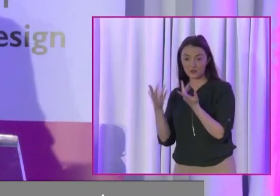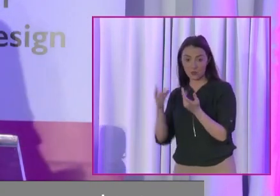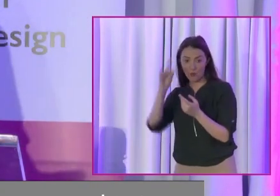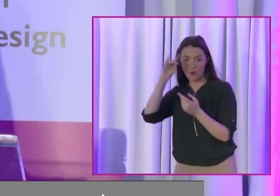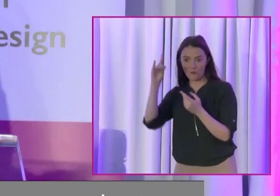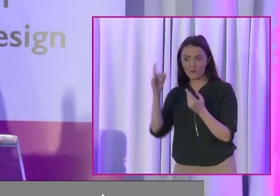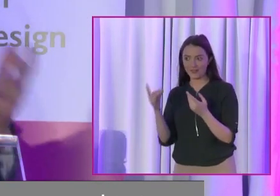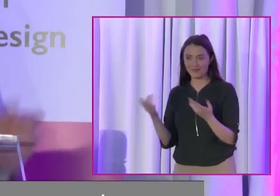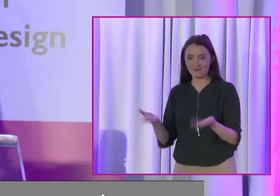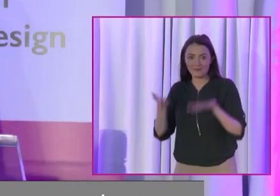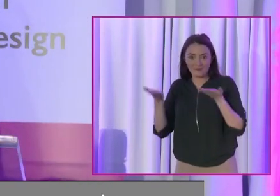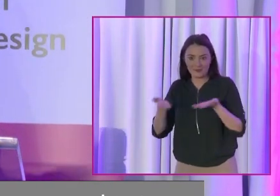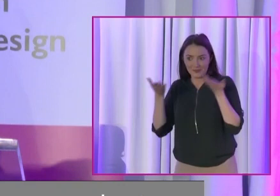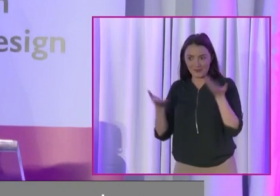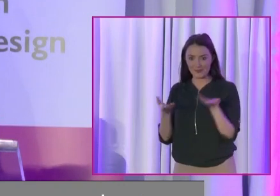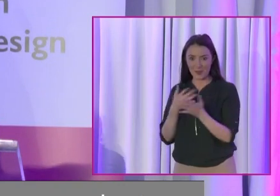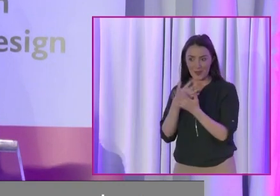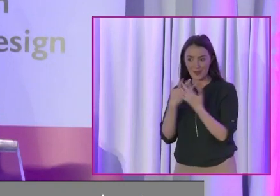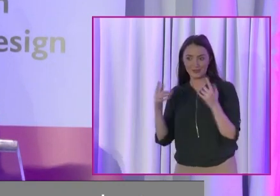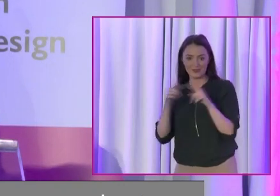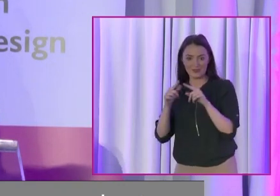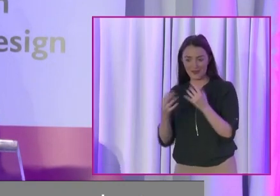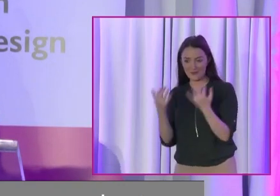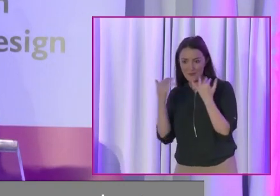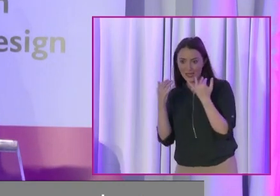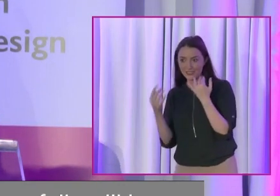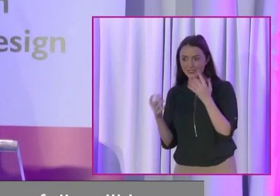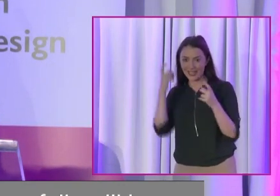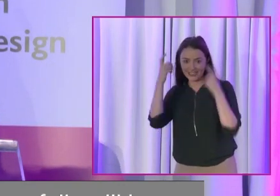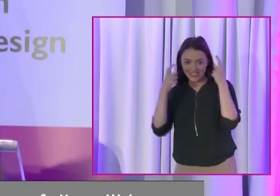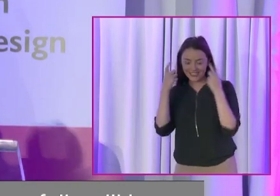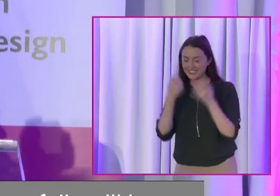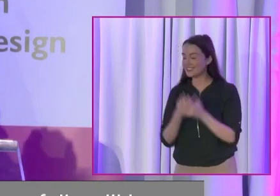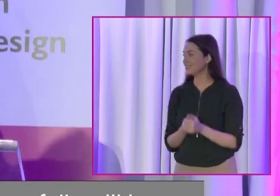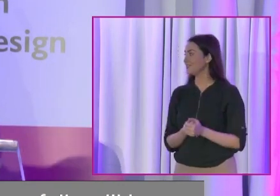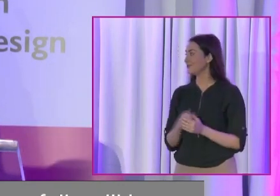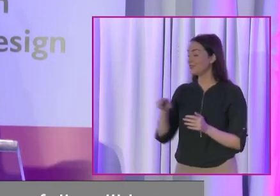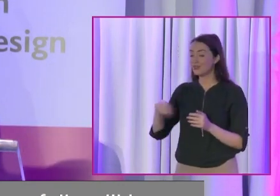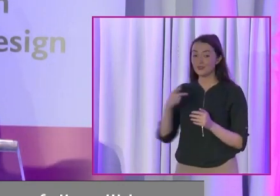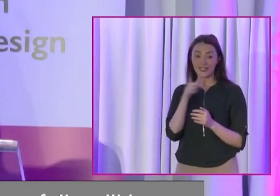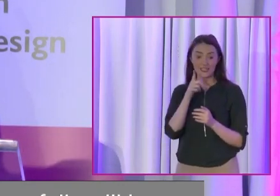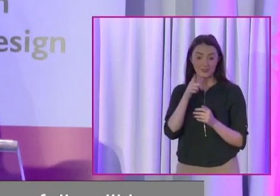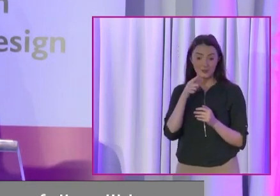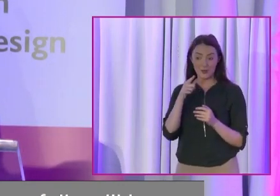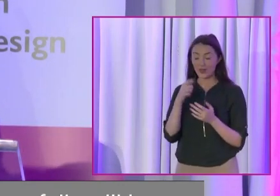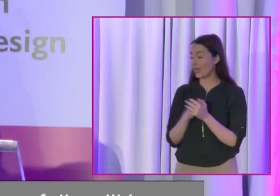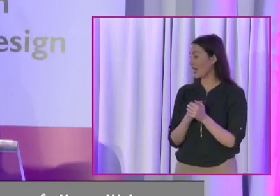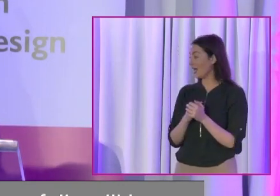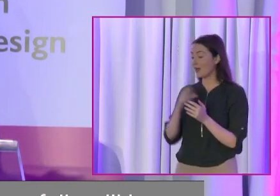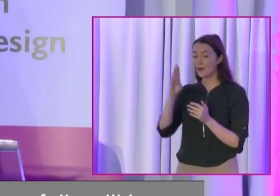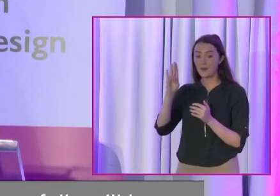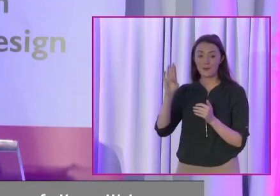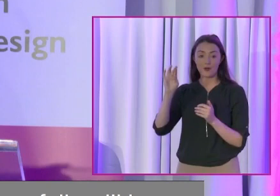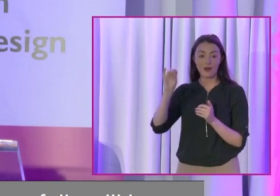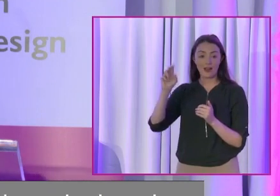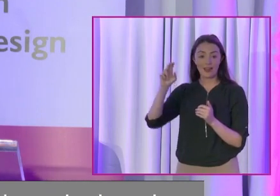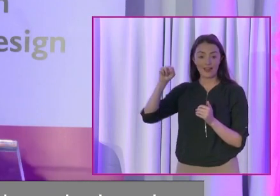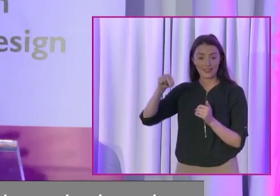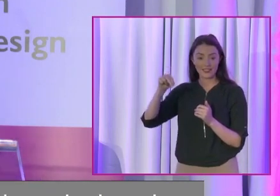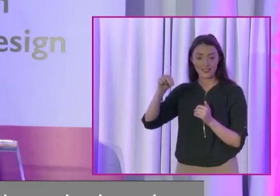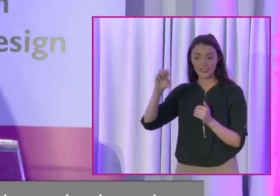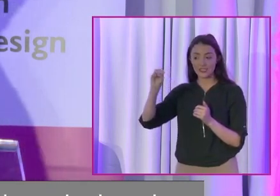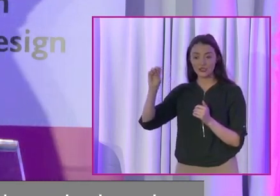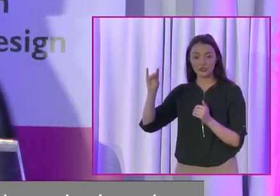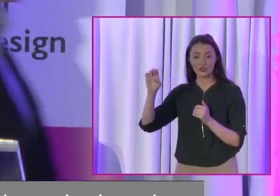think hopefully will be lively and provocative. So, next to speak on the order here is Brian Sheehan, CEO of Women for